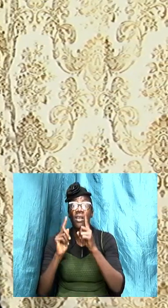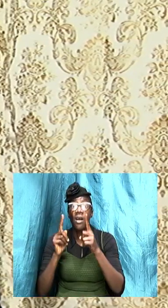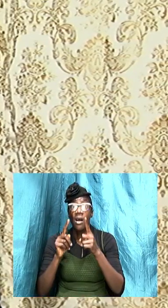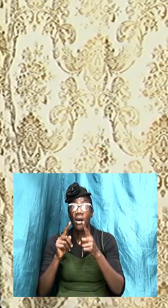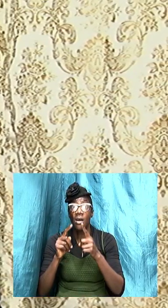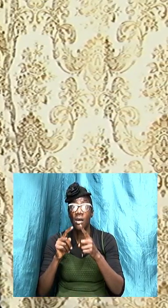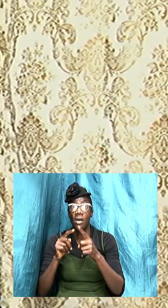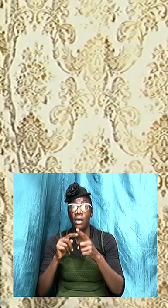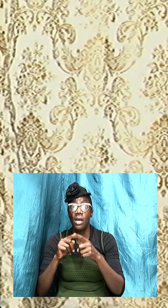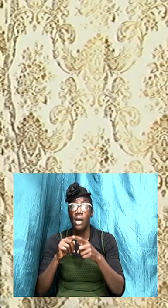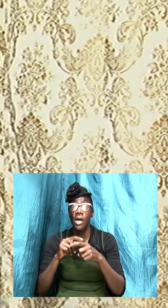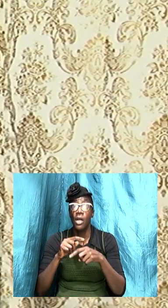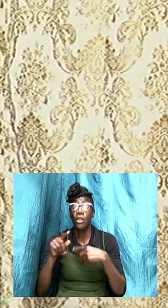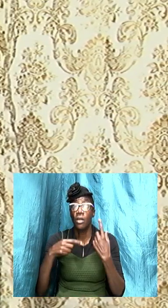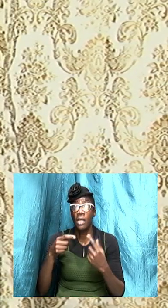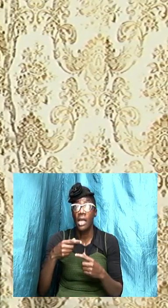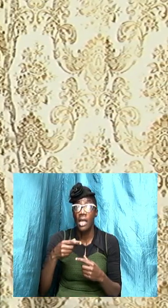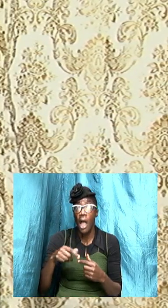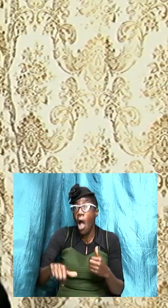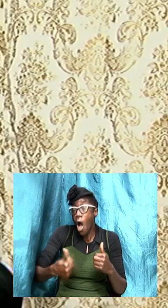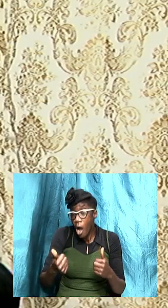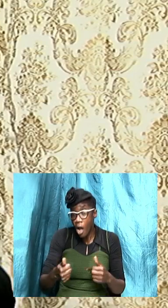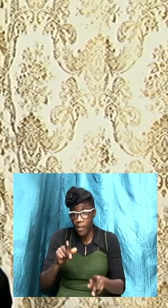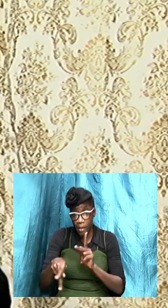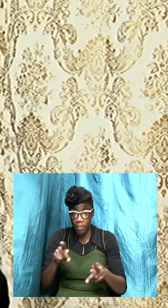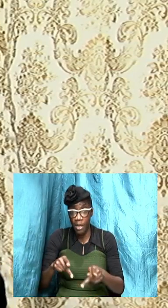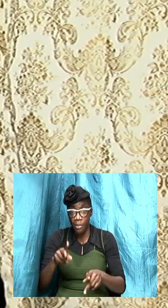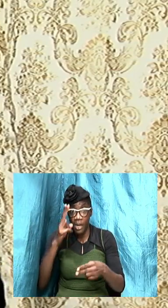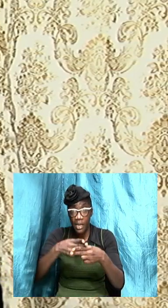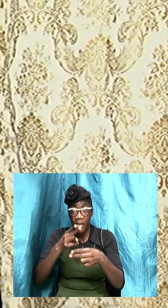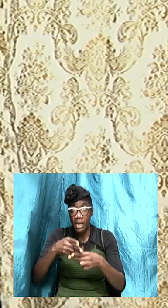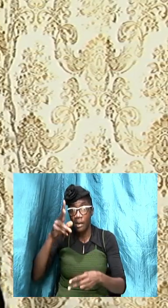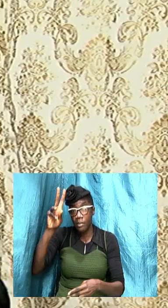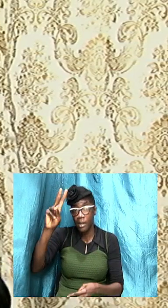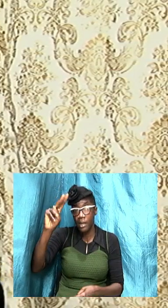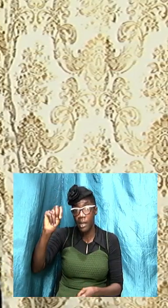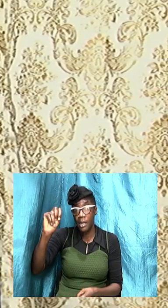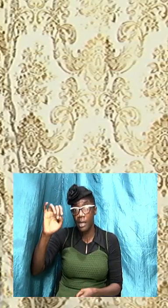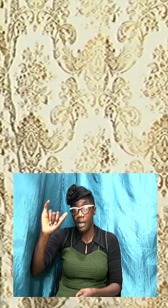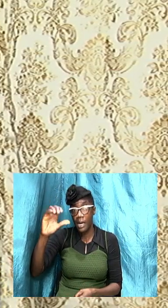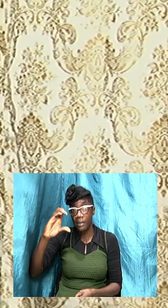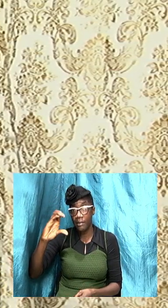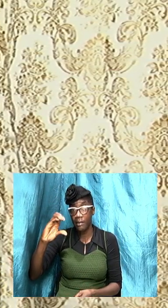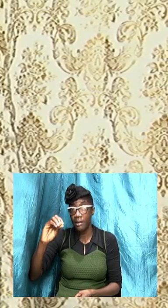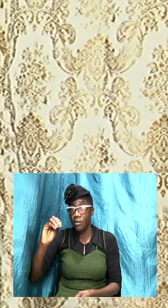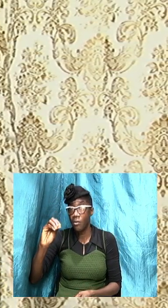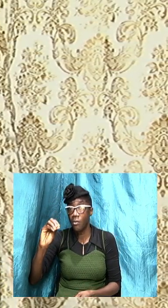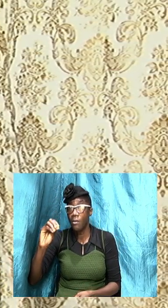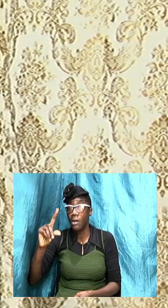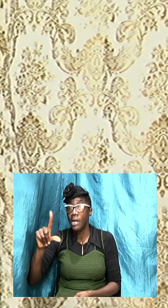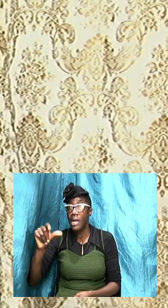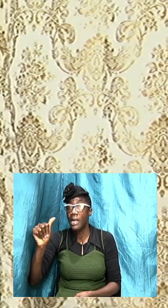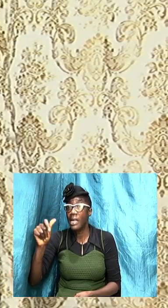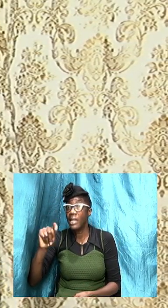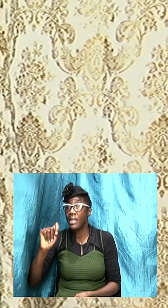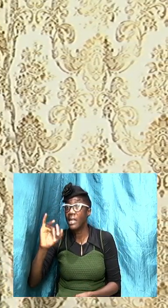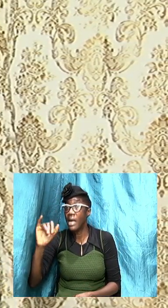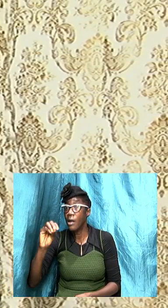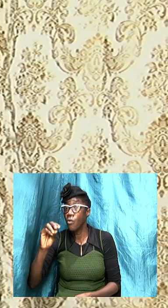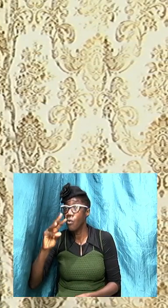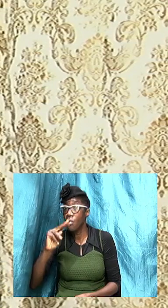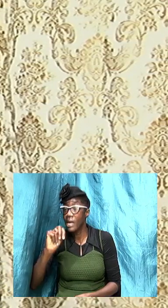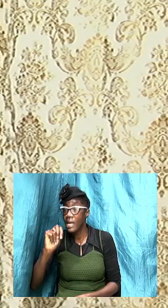Nicolaitans about the about the church there and he talks to them about the doctrine of the